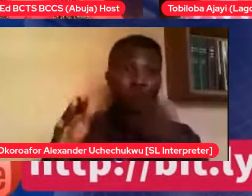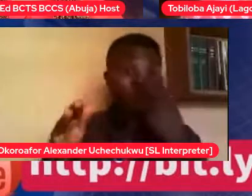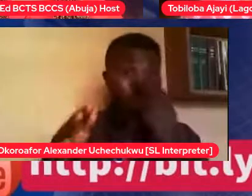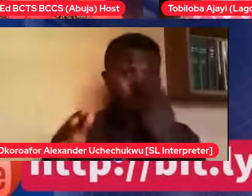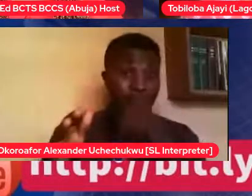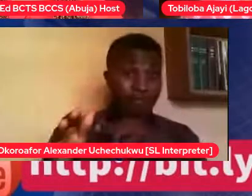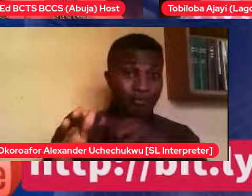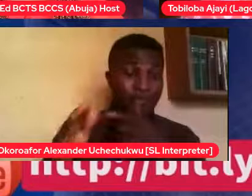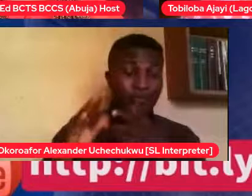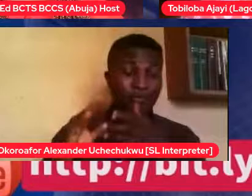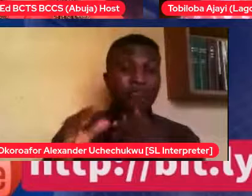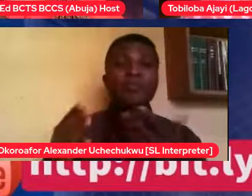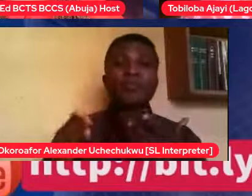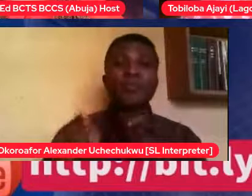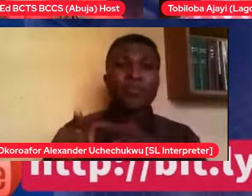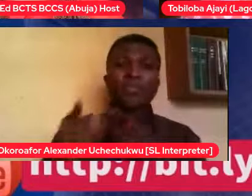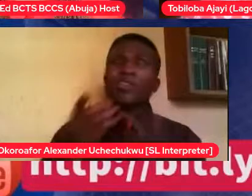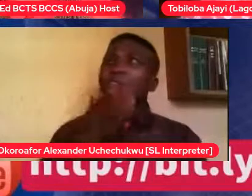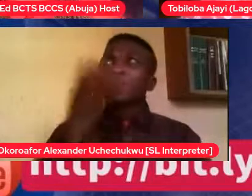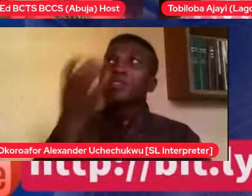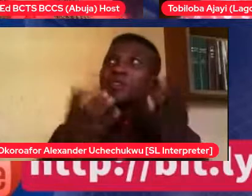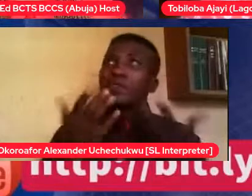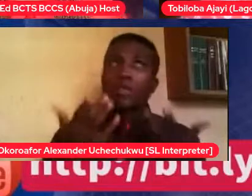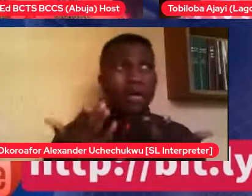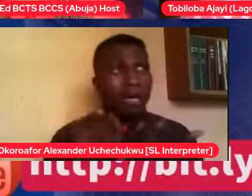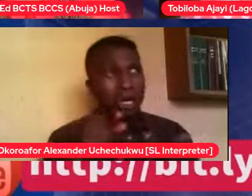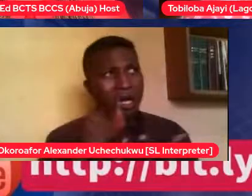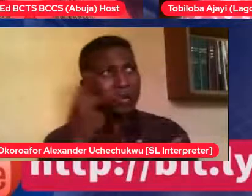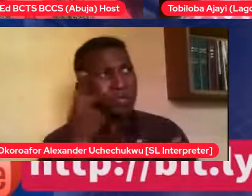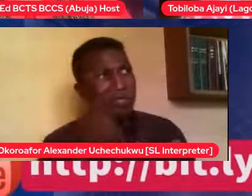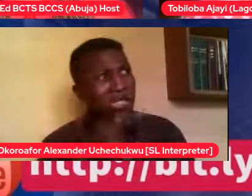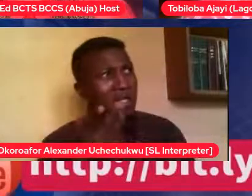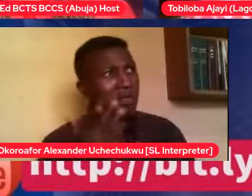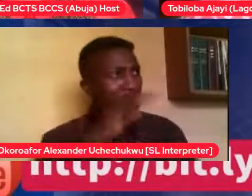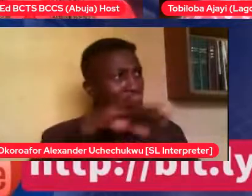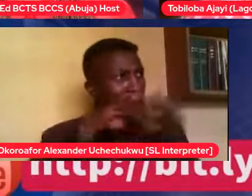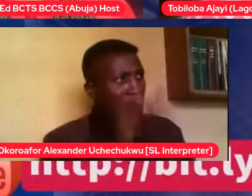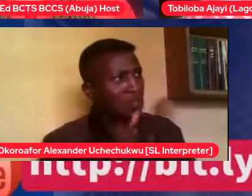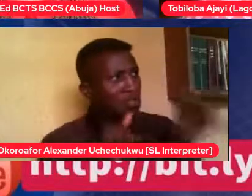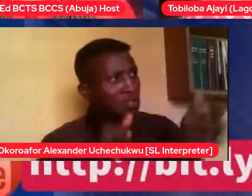all these young boys not touch you. See where it has landed me. I'm not married. I'm still single.